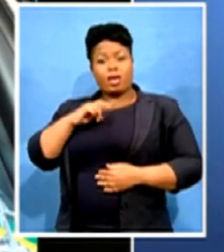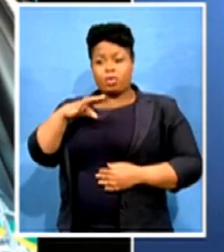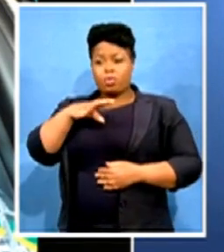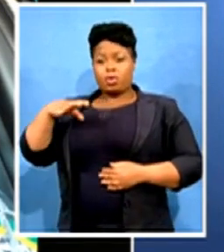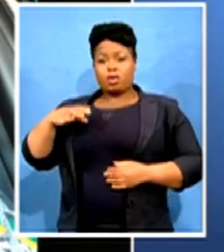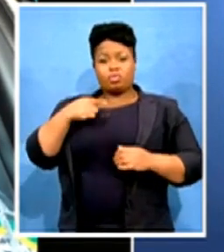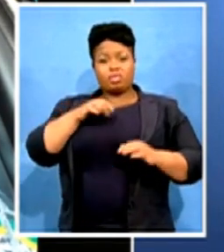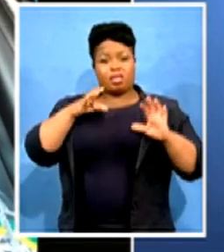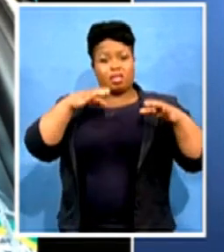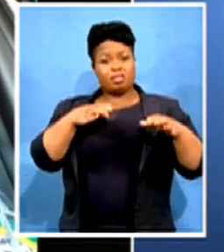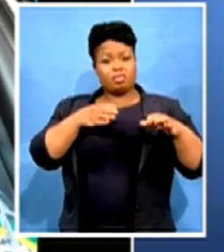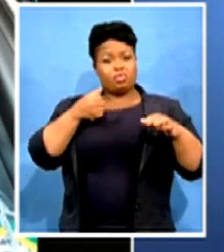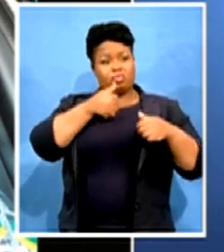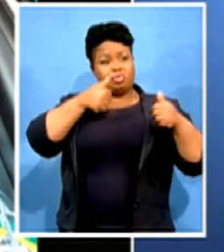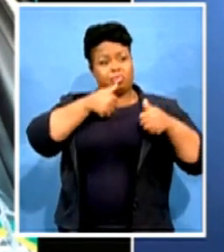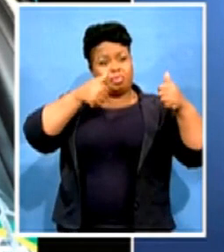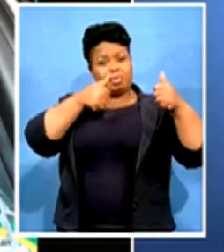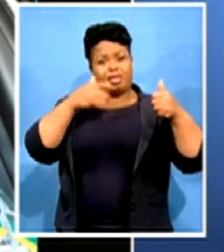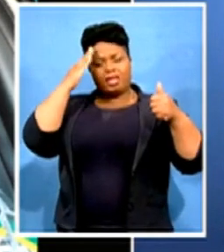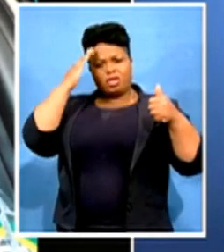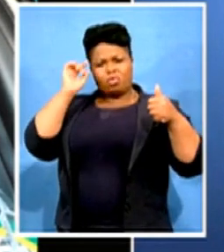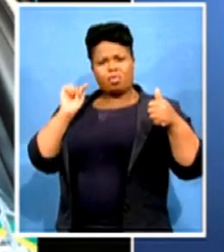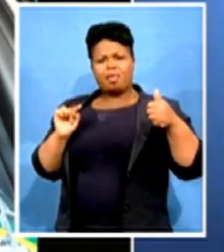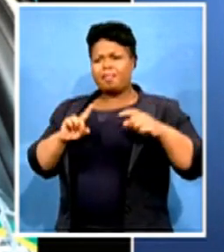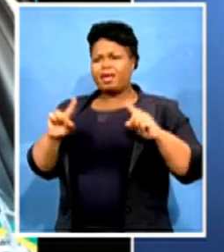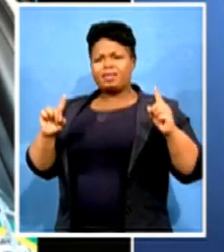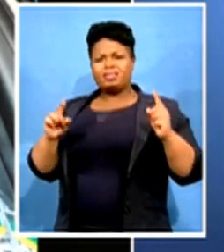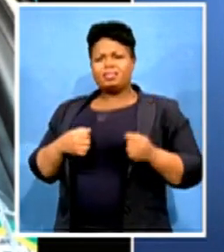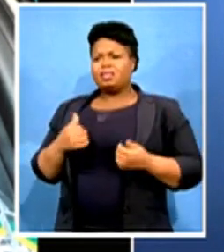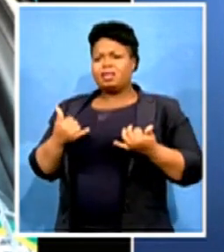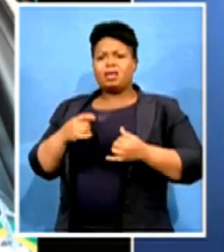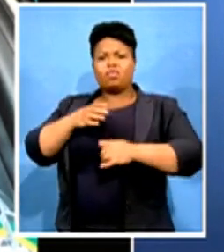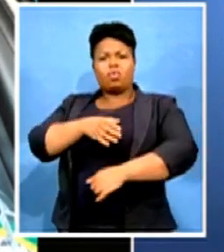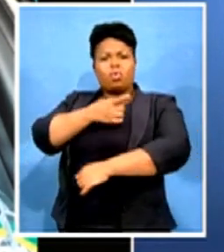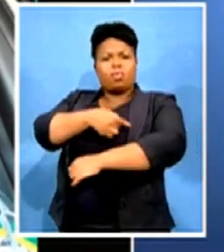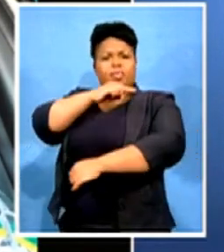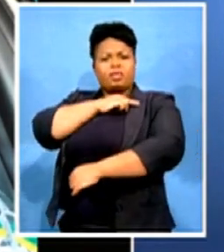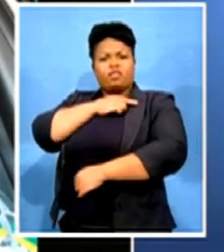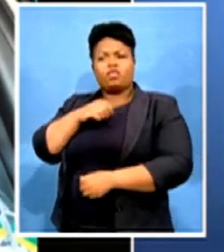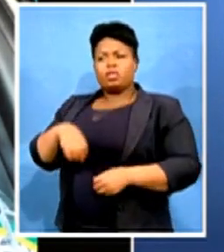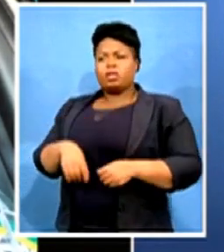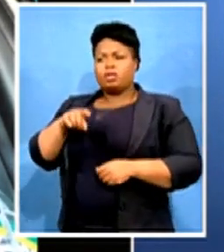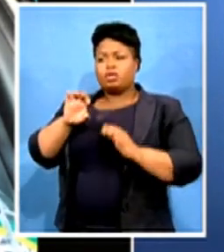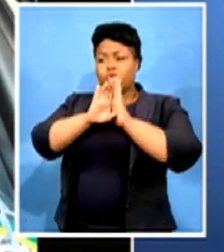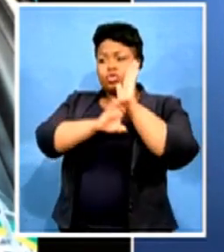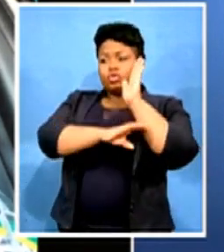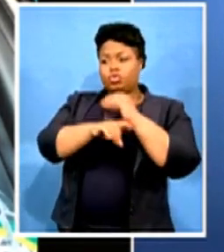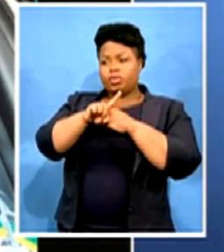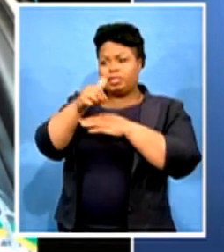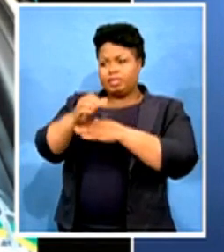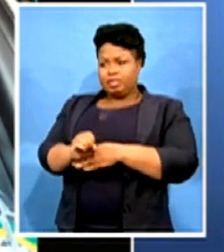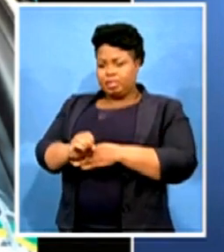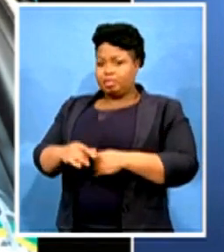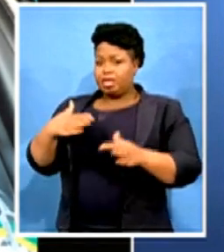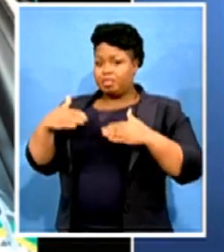in council, but all the powers in terms of 160 of the constitution were given to administrators and all the